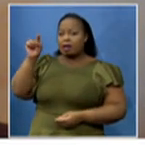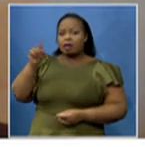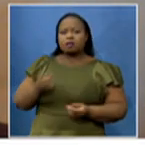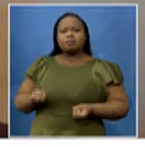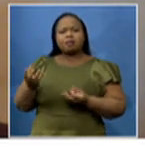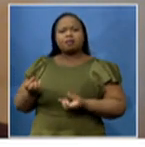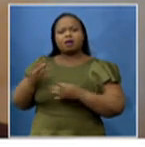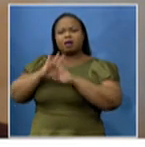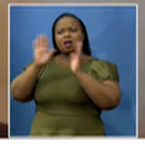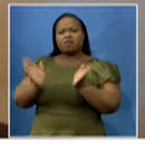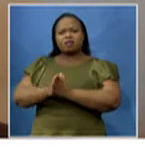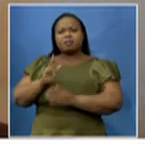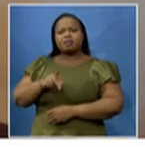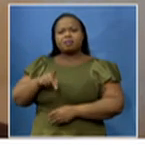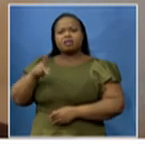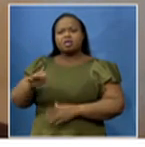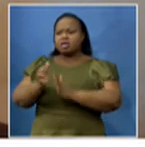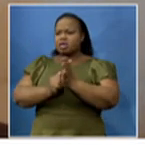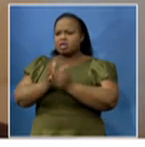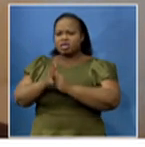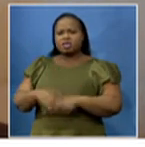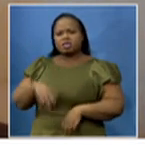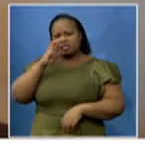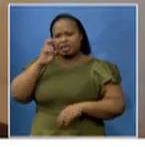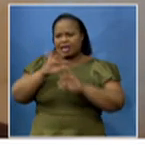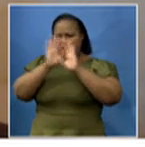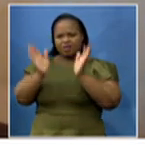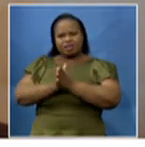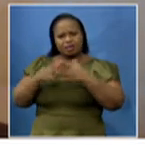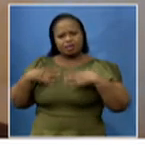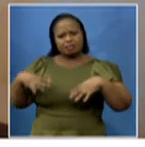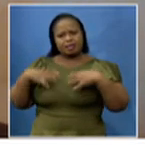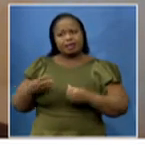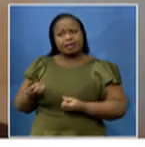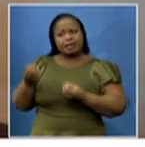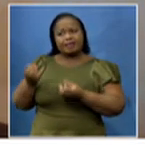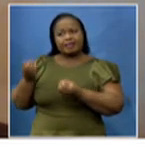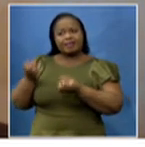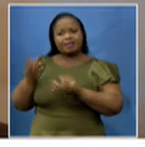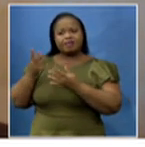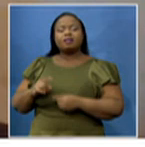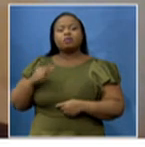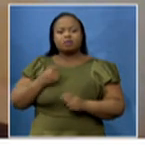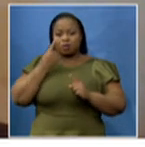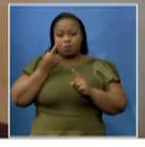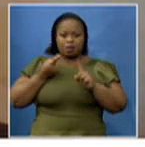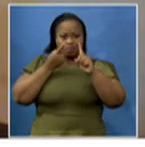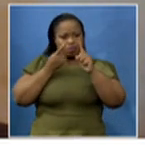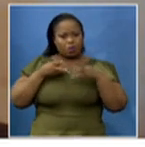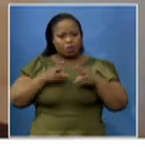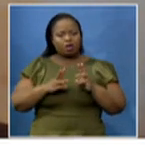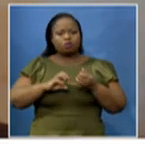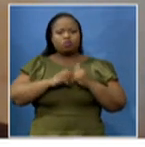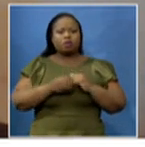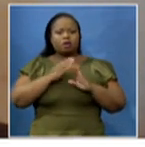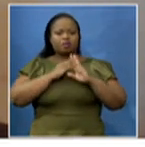with PPE and without compromise. That is the major factor in preventing any spread to nurses across the world. But